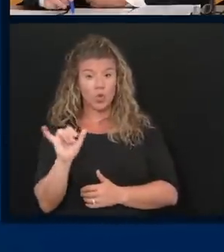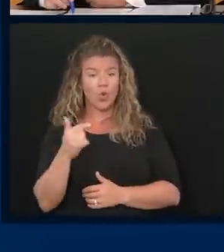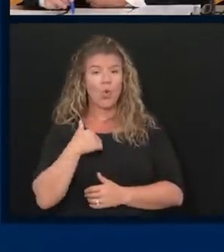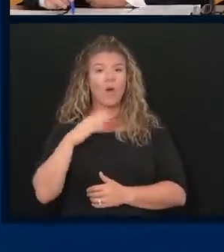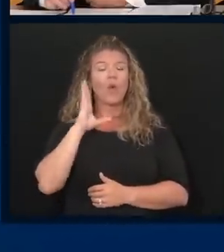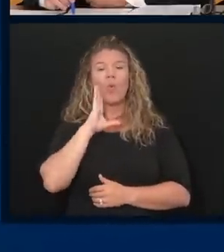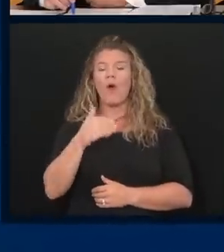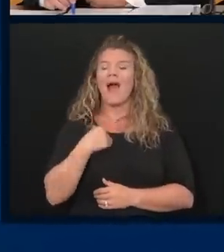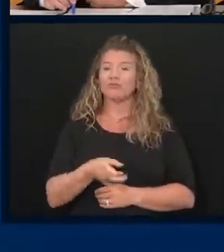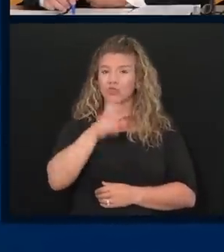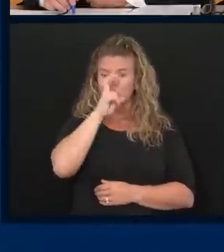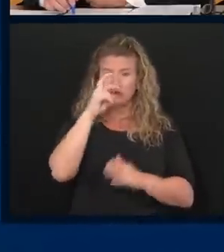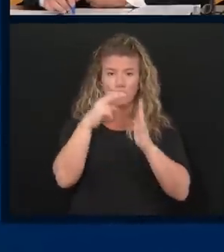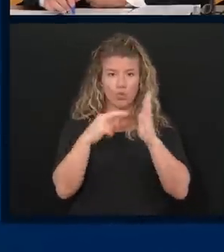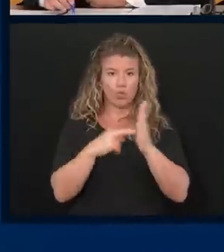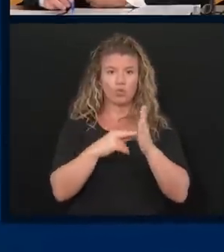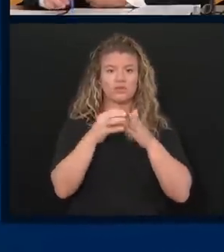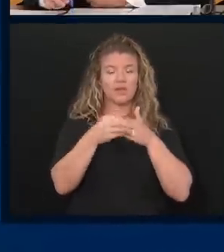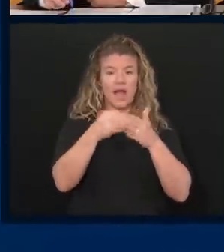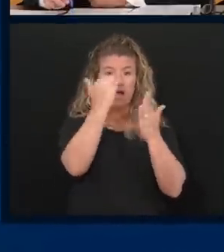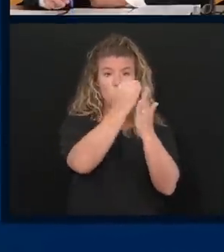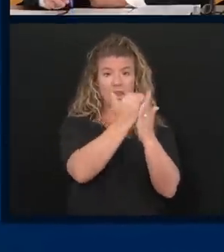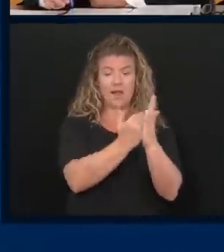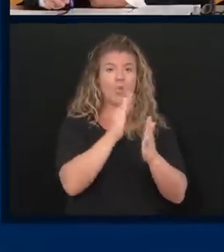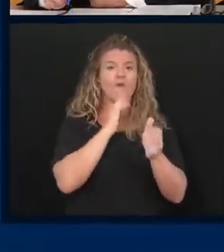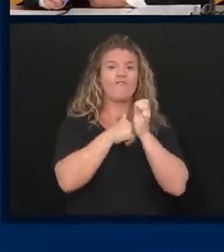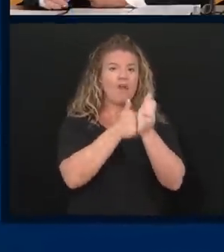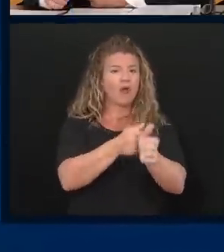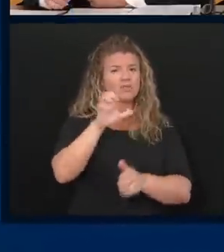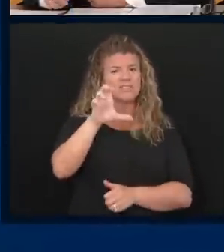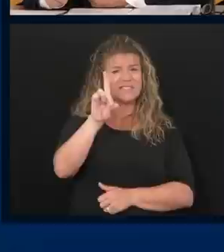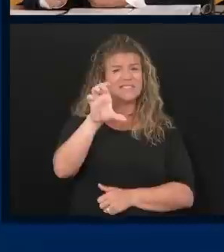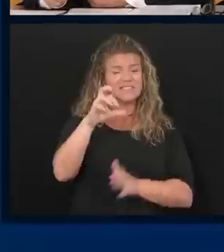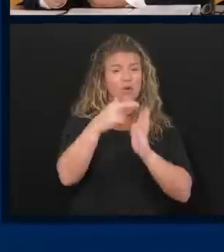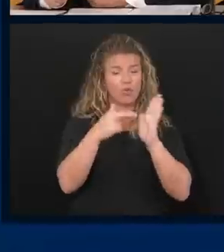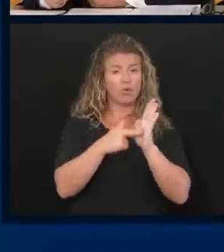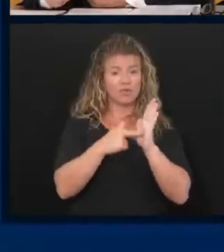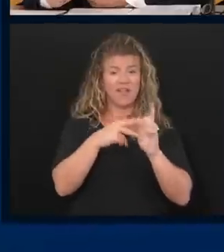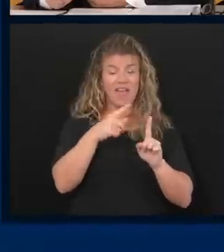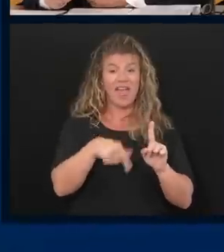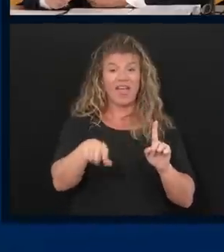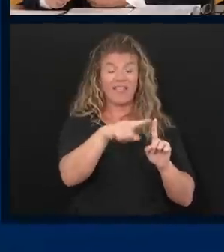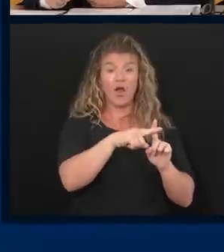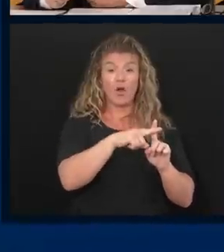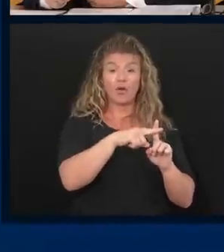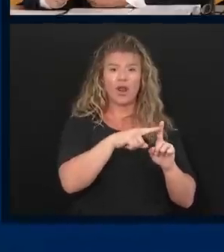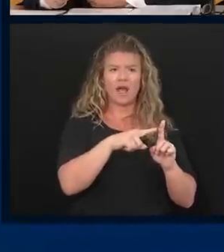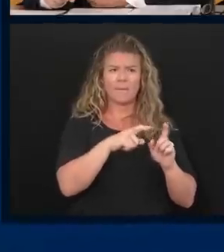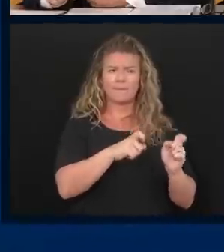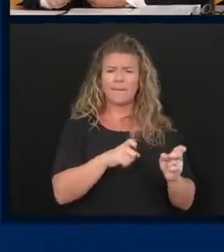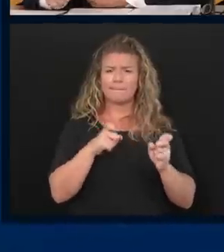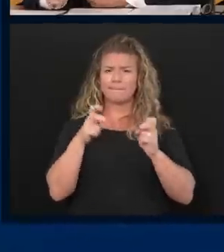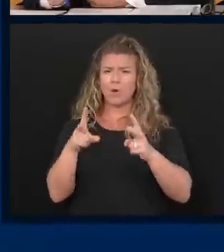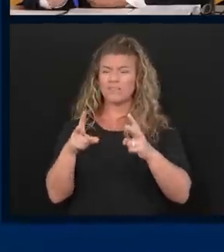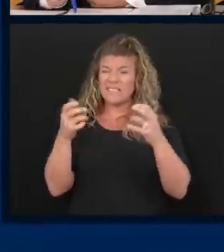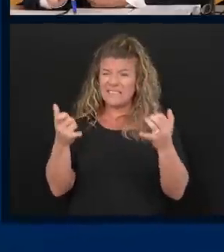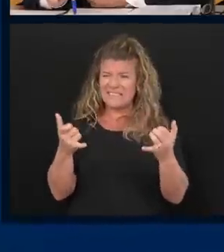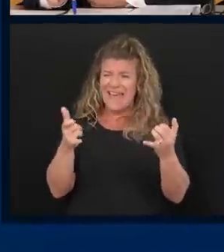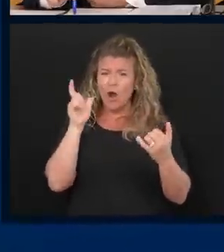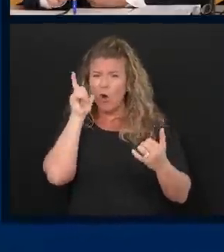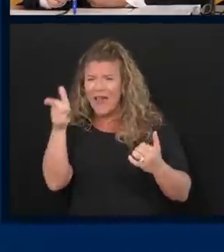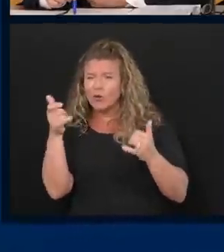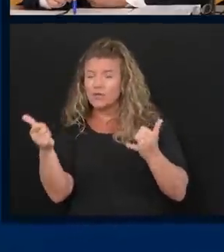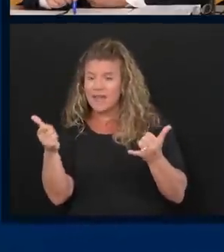have strict guidelines that will follow the CDC guidelines, and they are, I think they're coming out today, or they'll be published later on